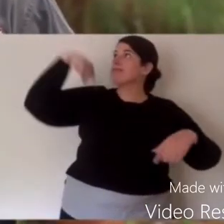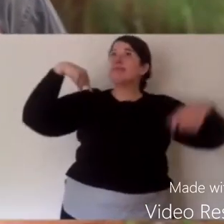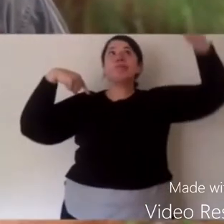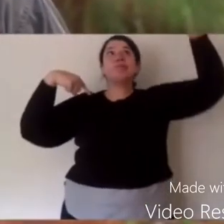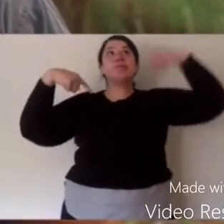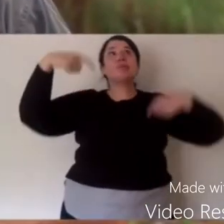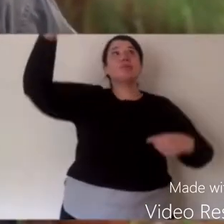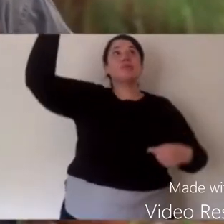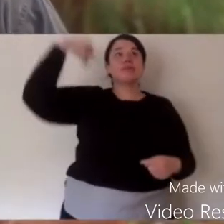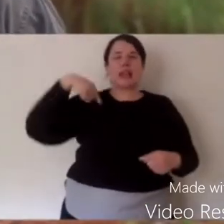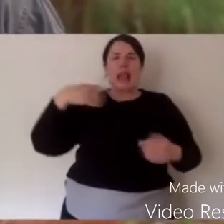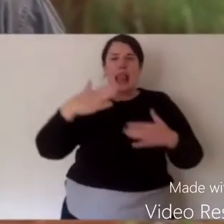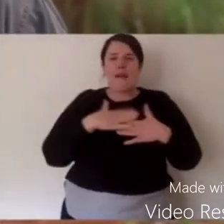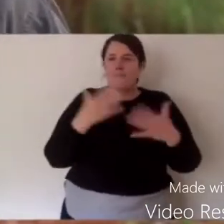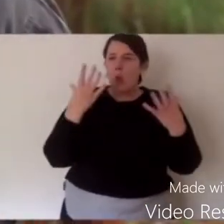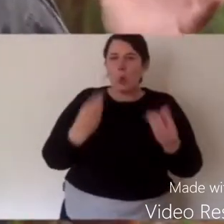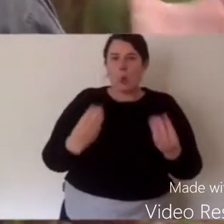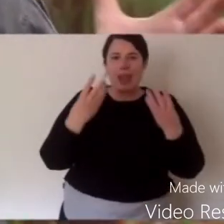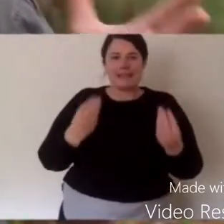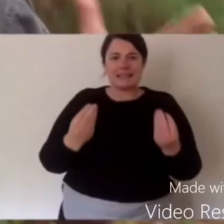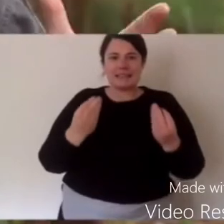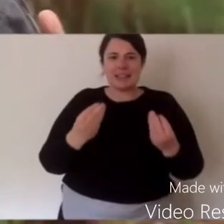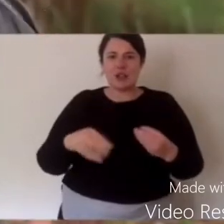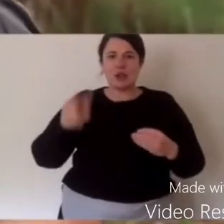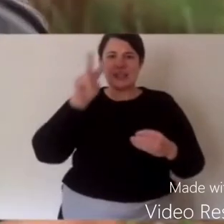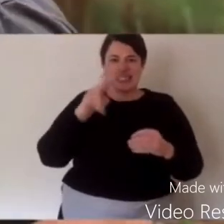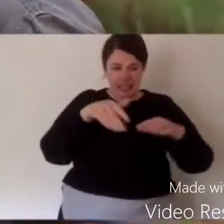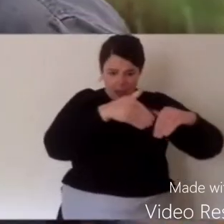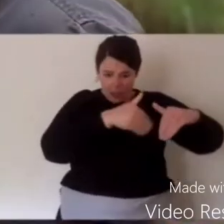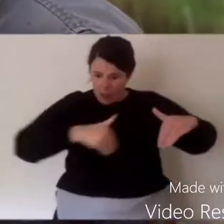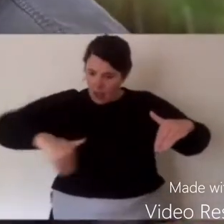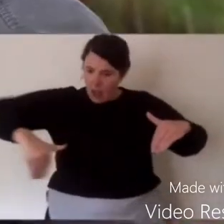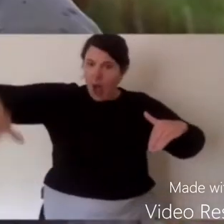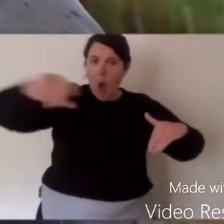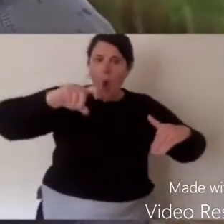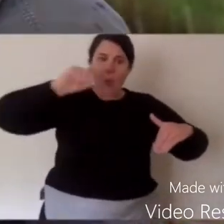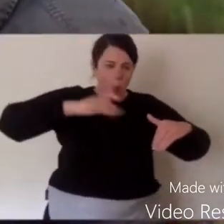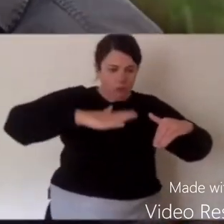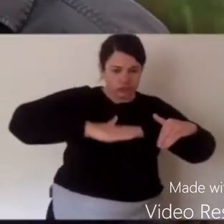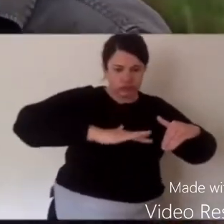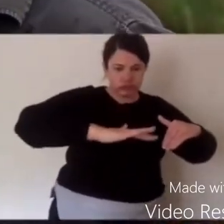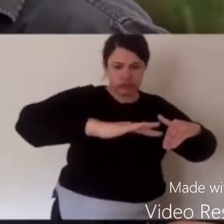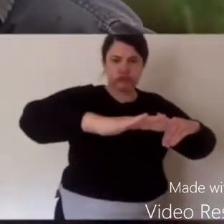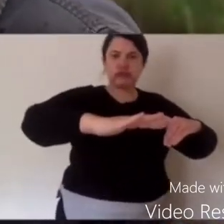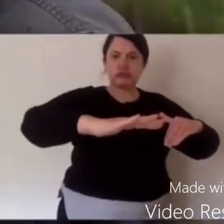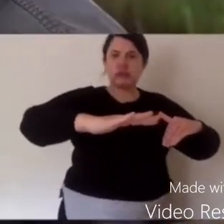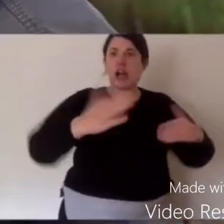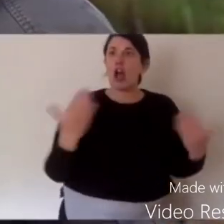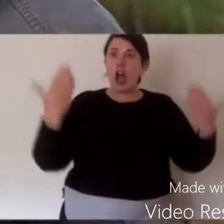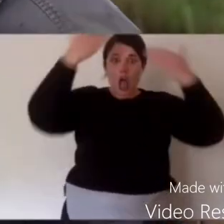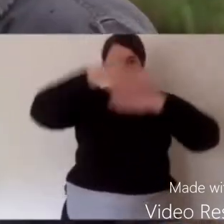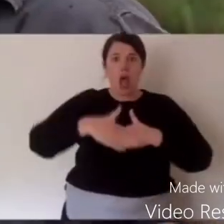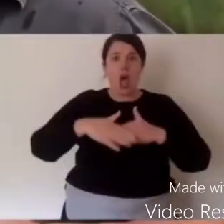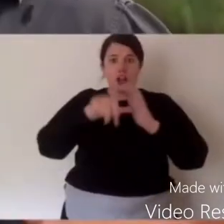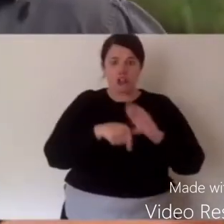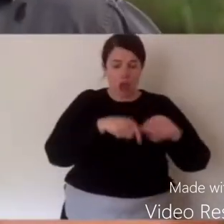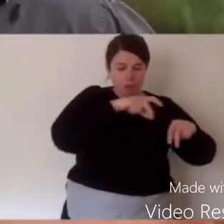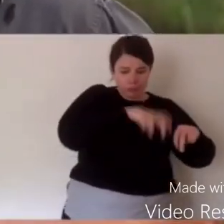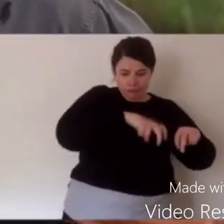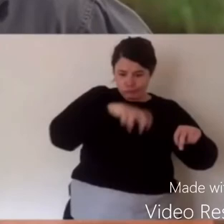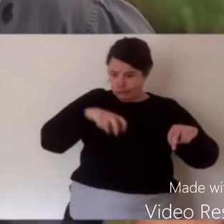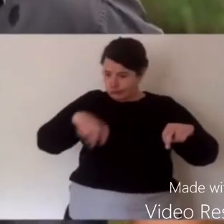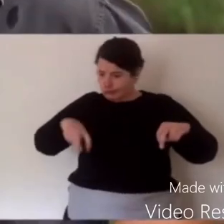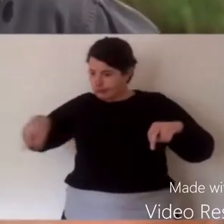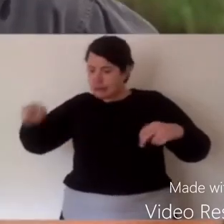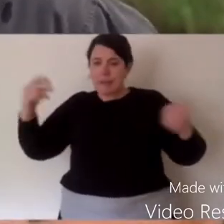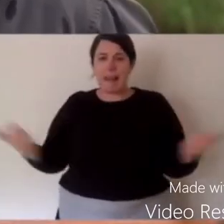they really need to keep moist. So when it rains like this, around the edge of a pond, like the behind me here, if this was night time it would